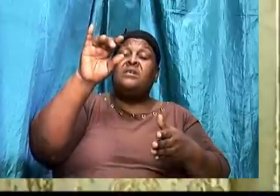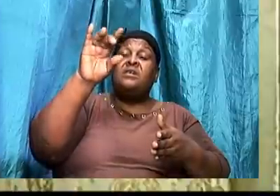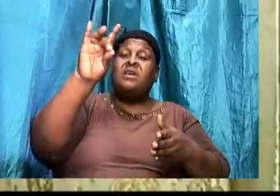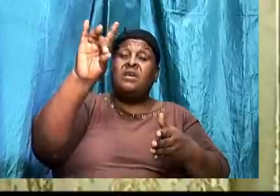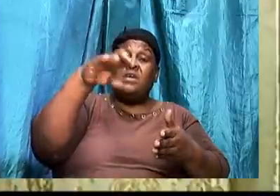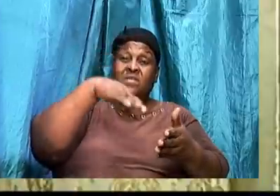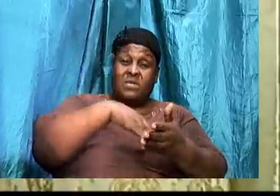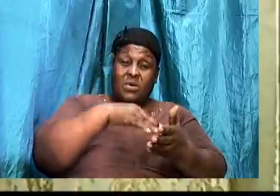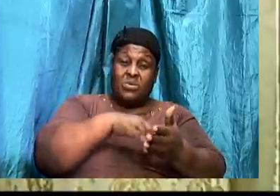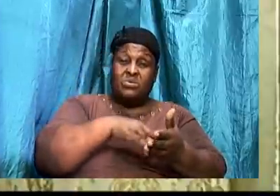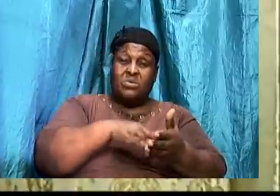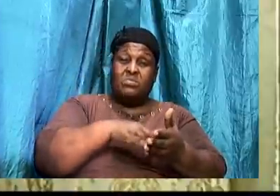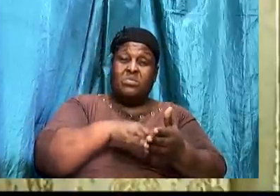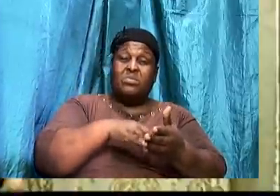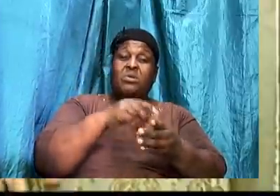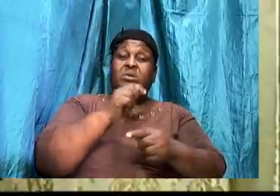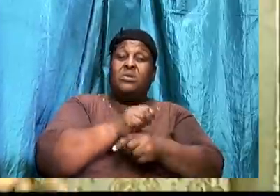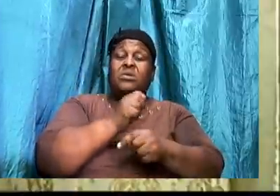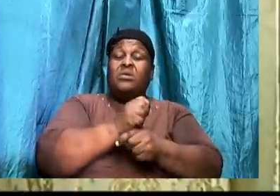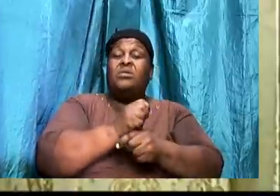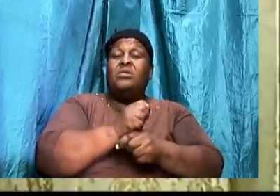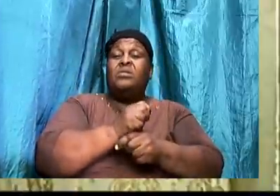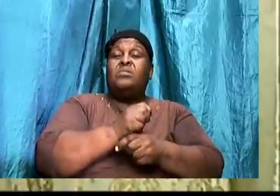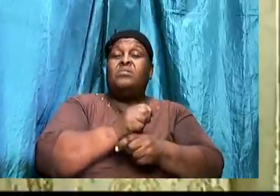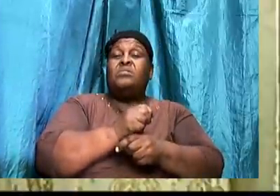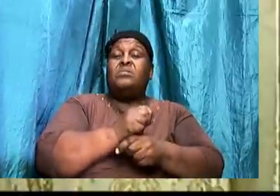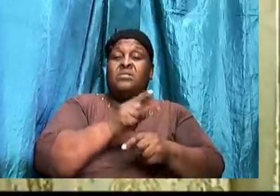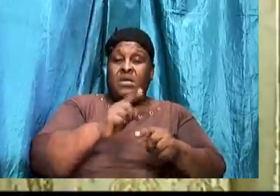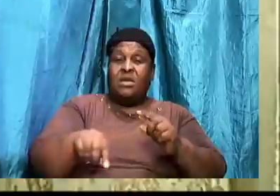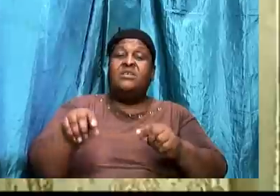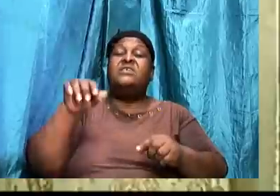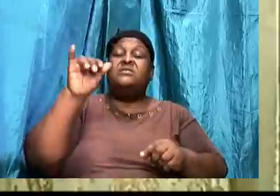Then your tithe. still be. hundred dollars. Per week.